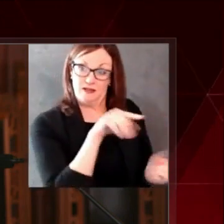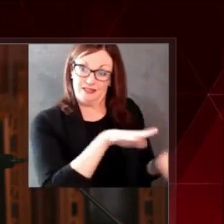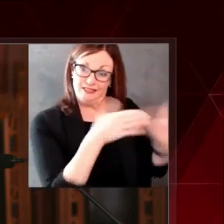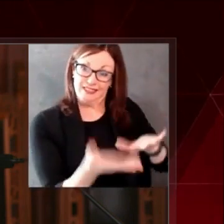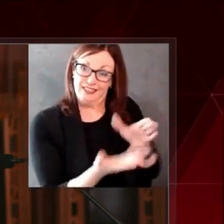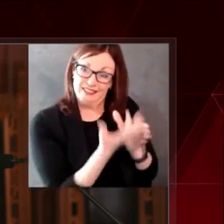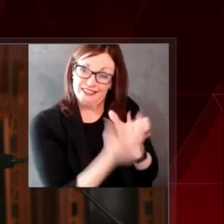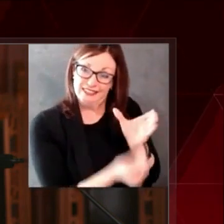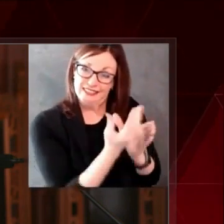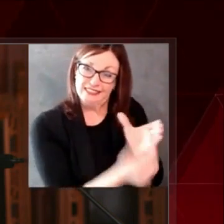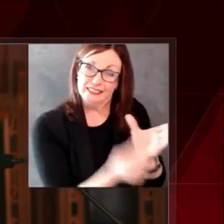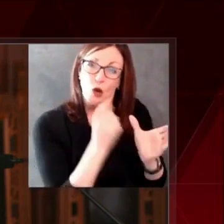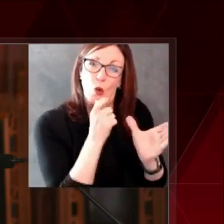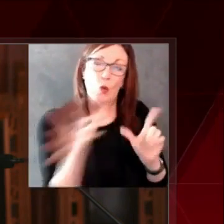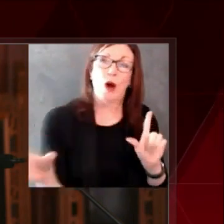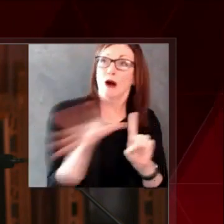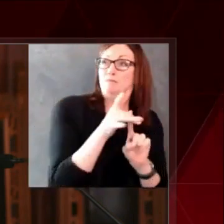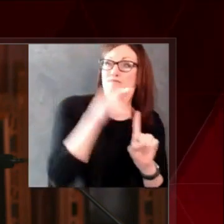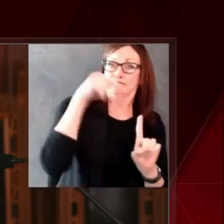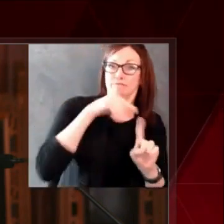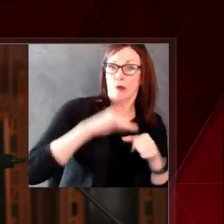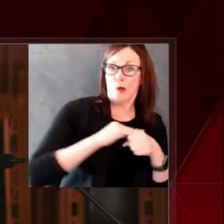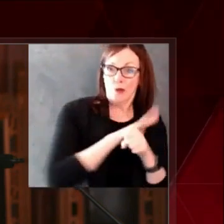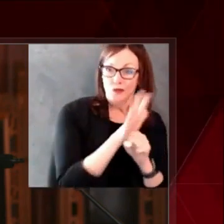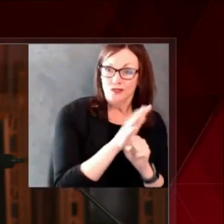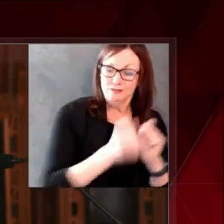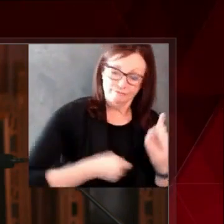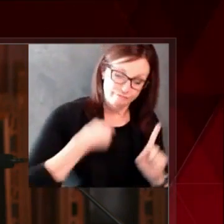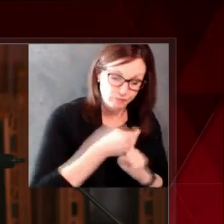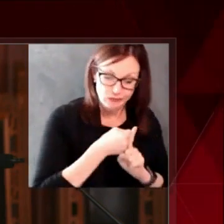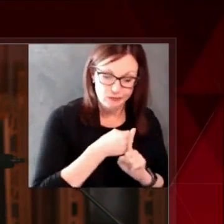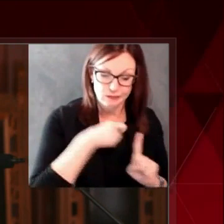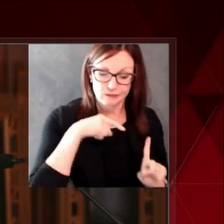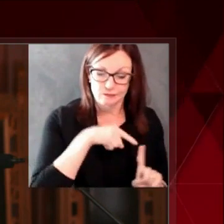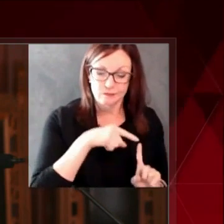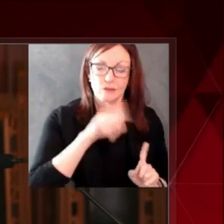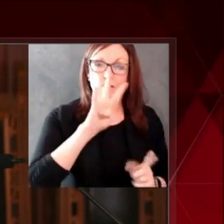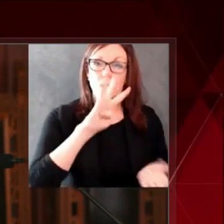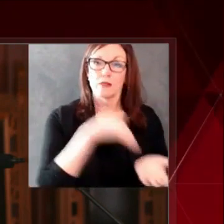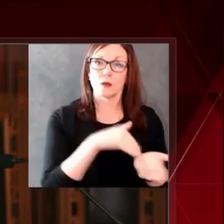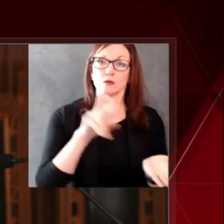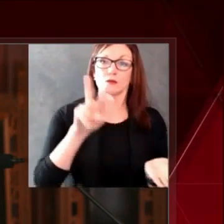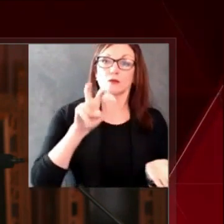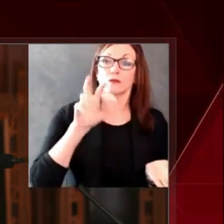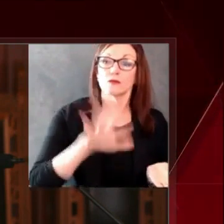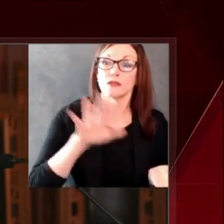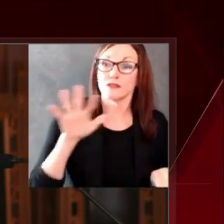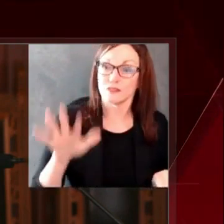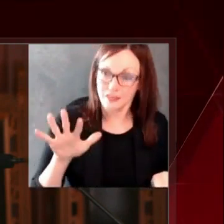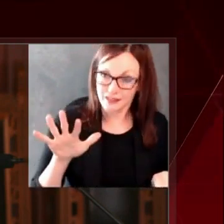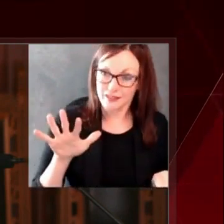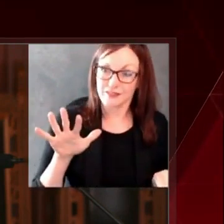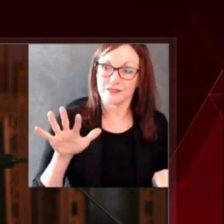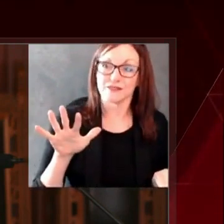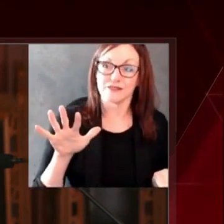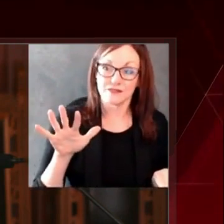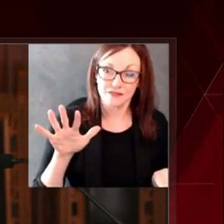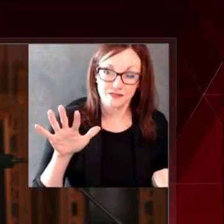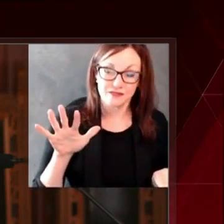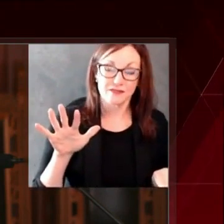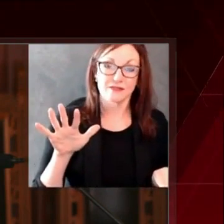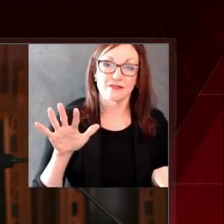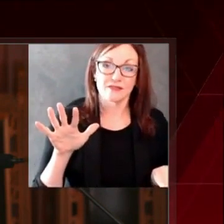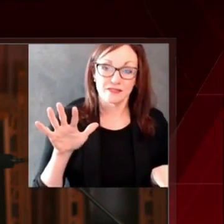with the families and friends who have lost loved ones. This past week marks a turning point in a year that has brought many more